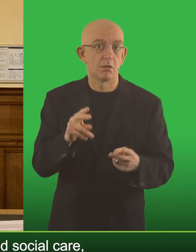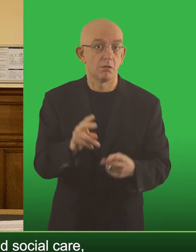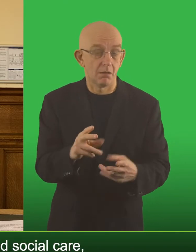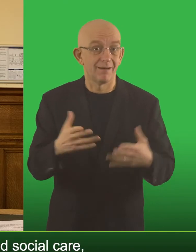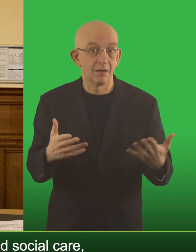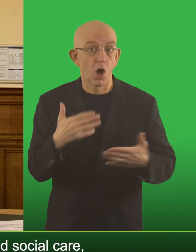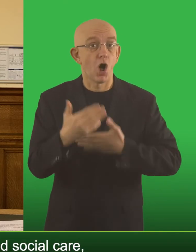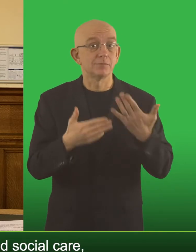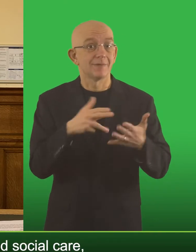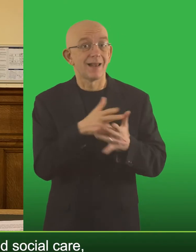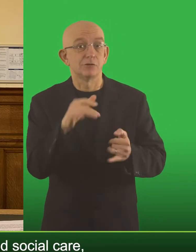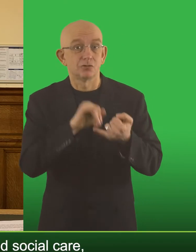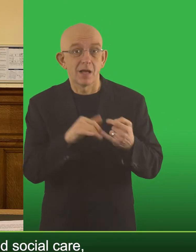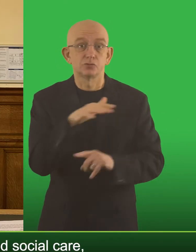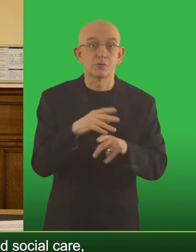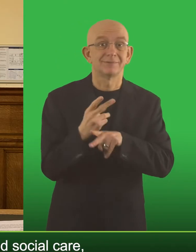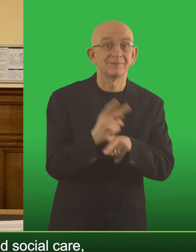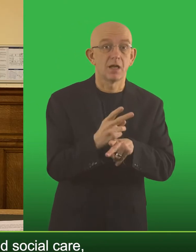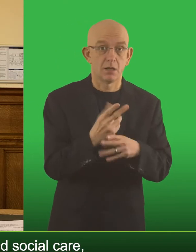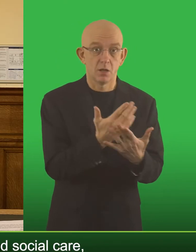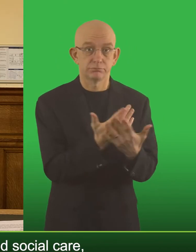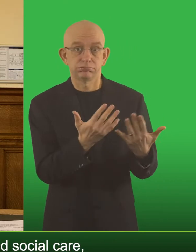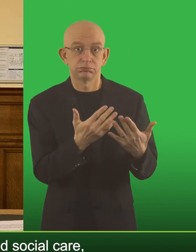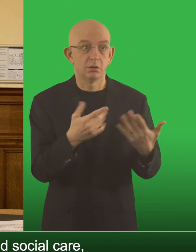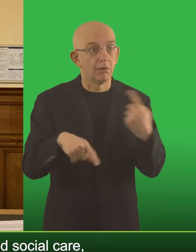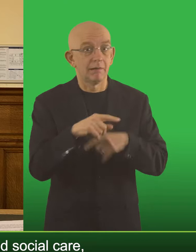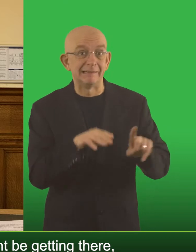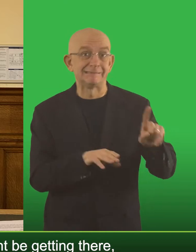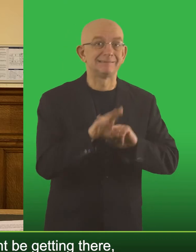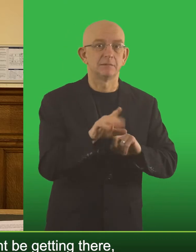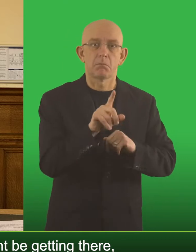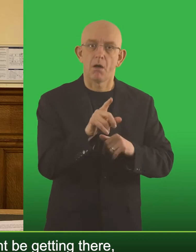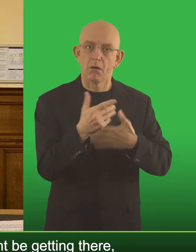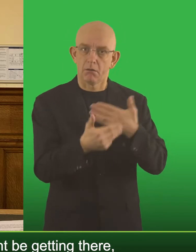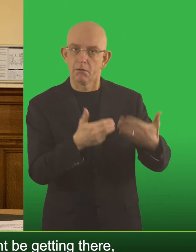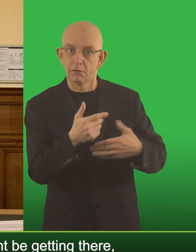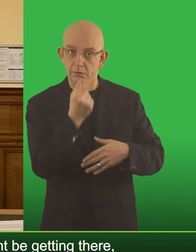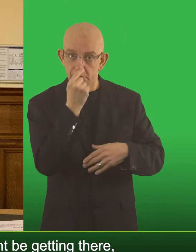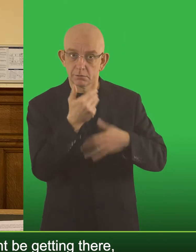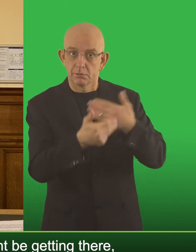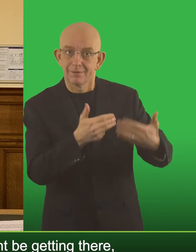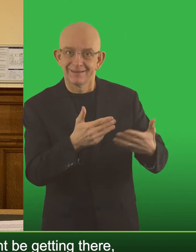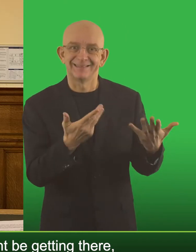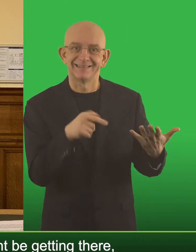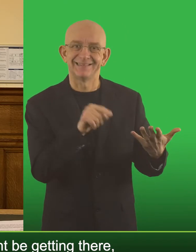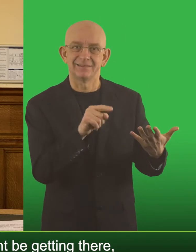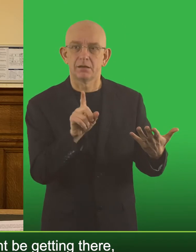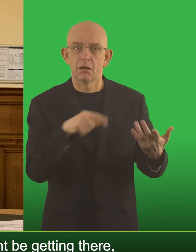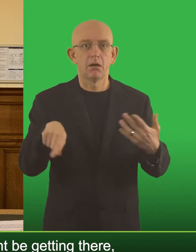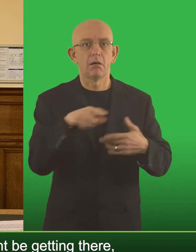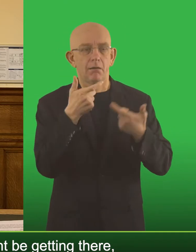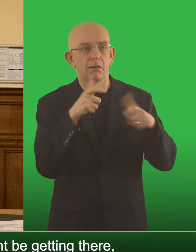The hospital activity in NHS and social care more widely activity hasn't yet peaked but it's beginning to look like it might be getting there